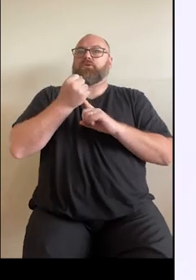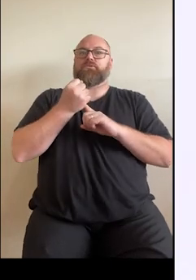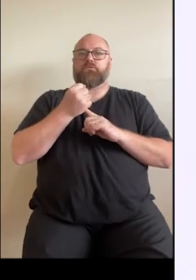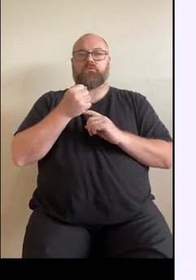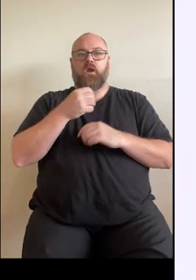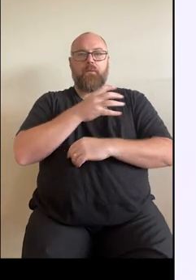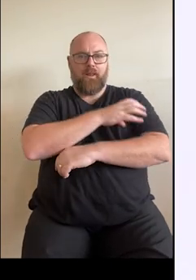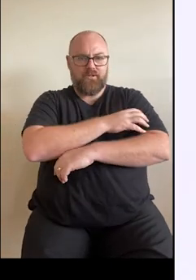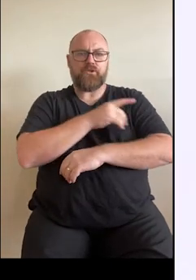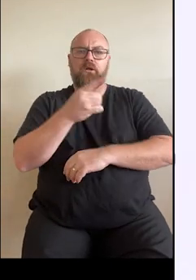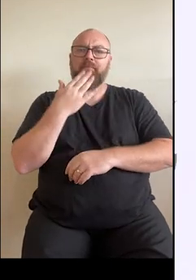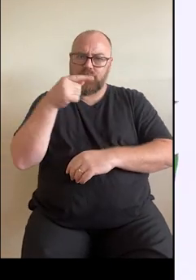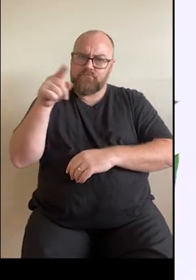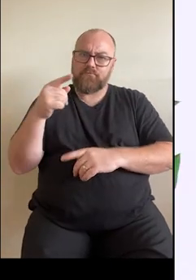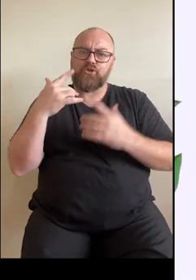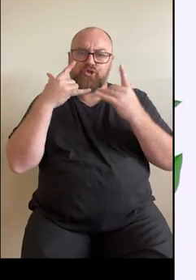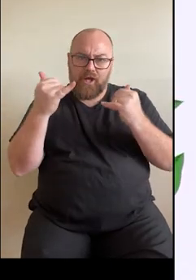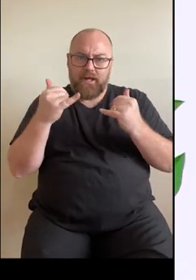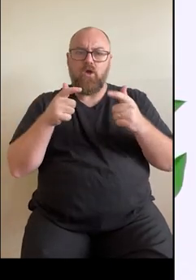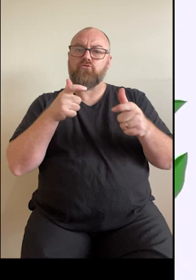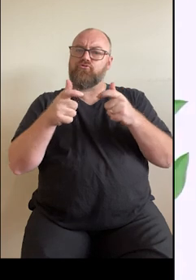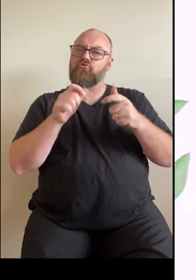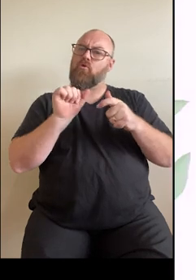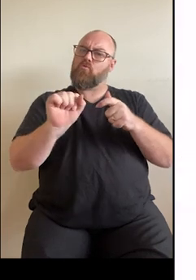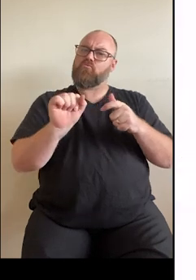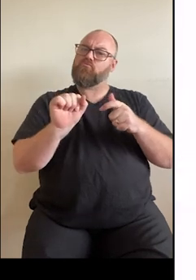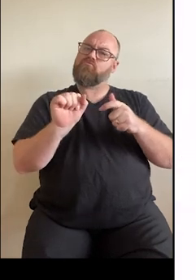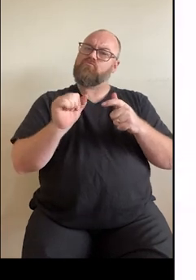and take control of your heart health today.